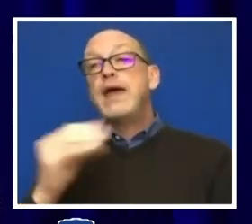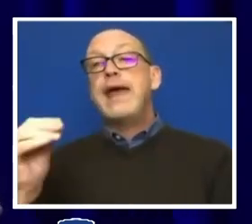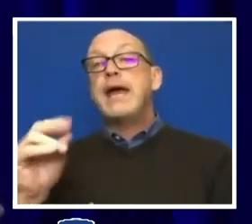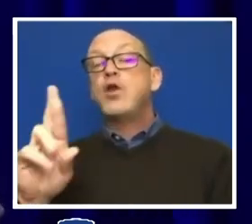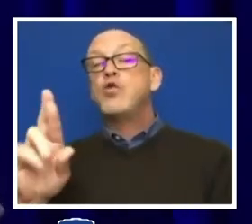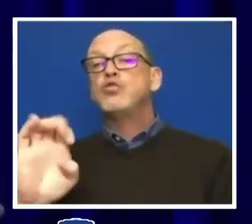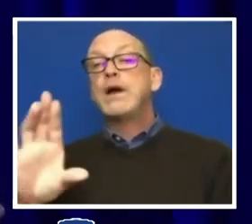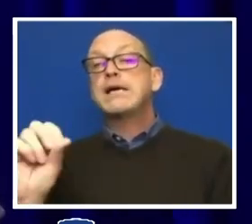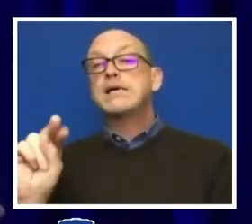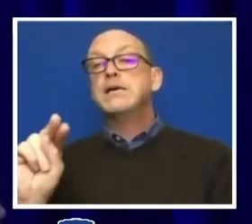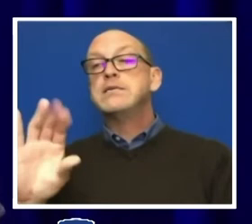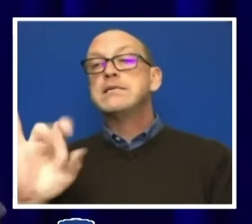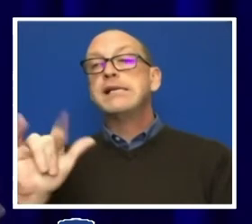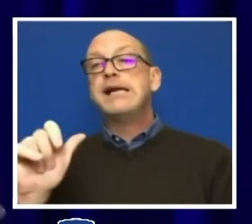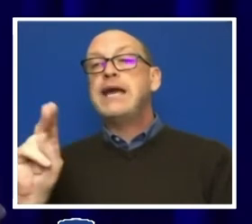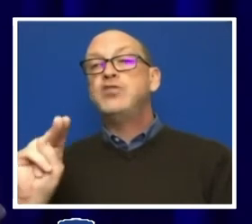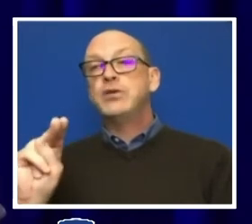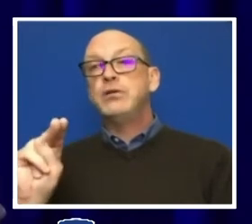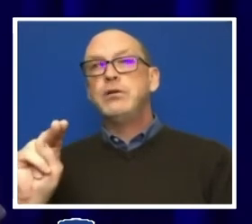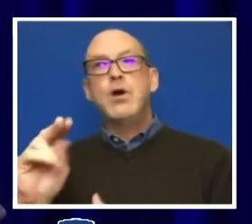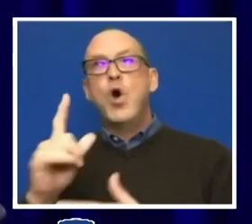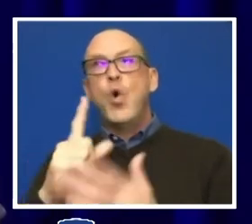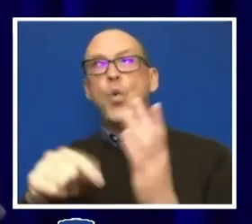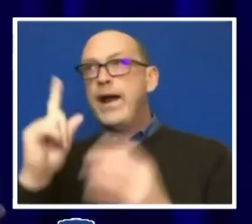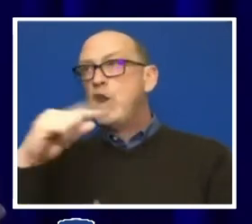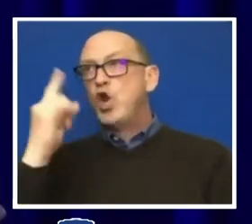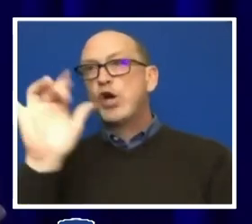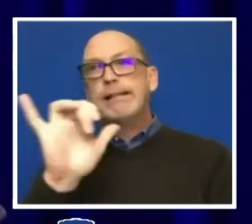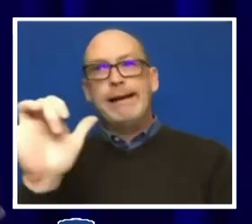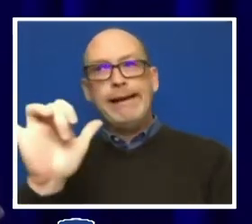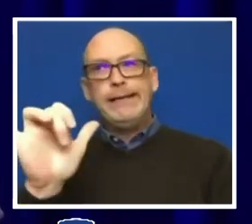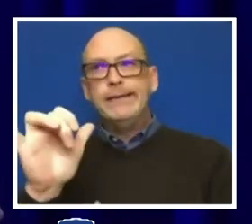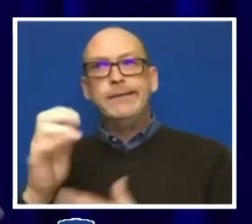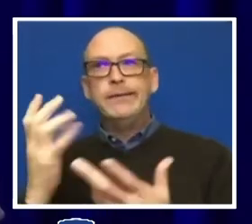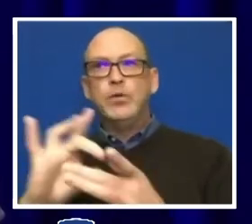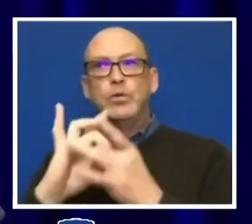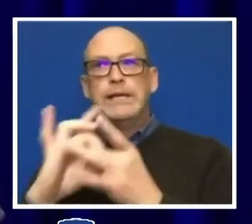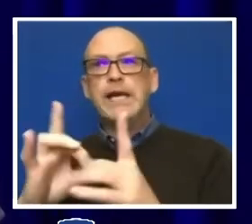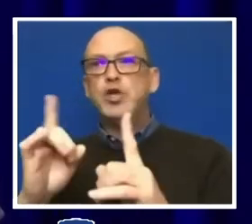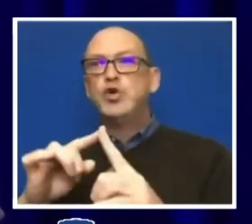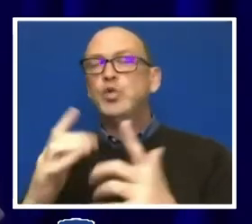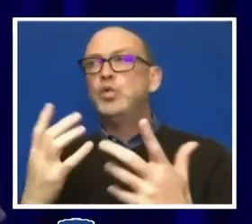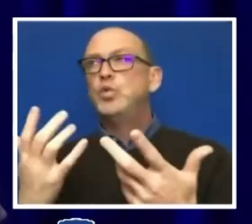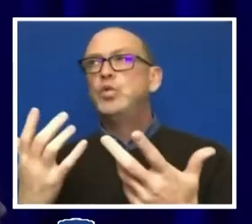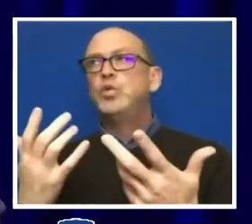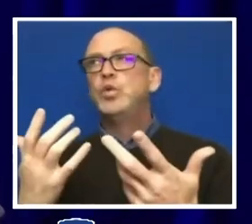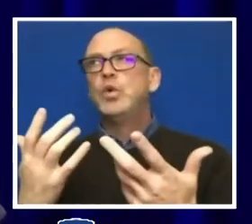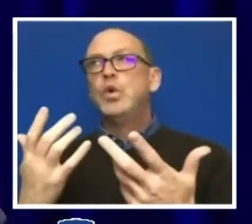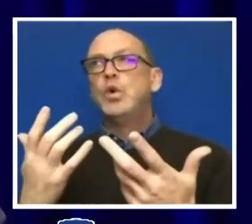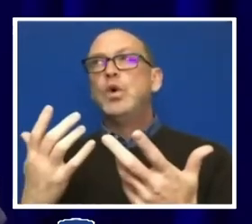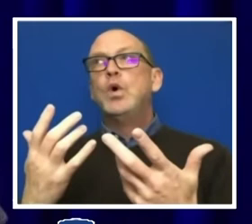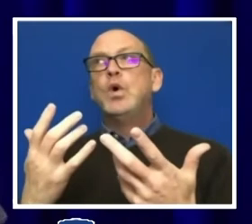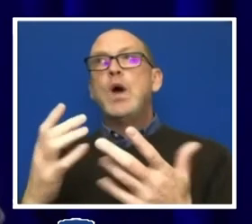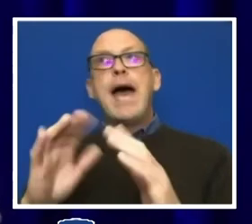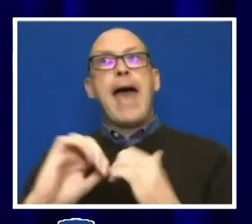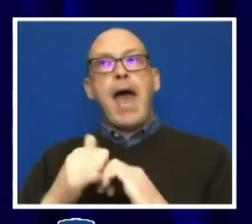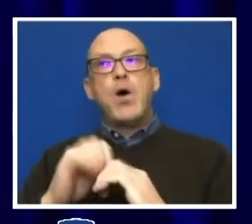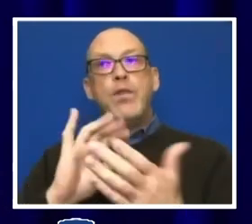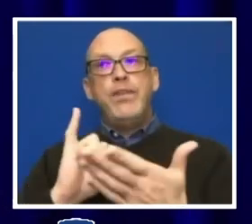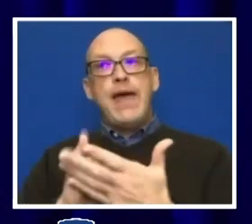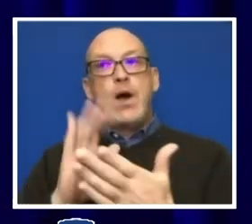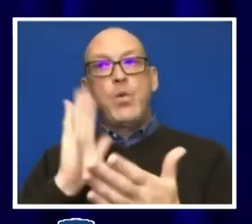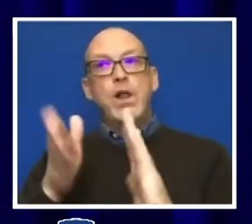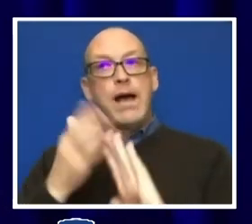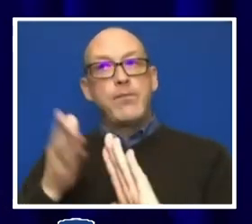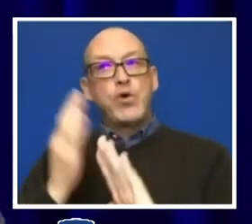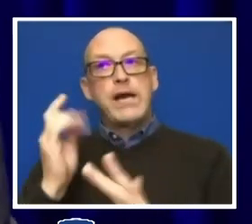look like in terms of its operation? And finally,